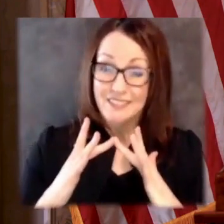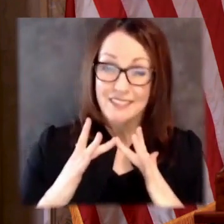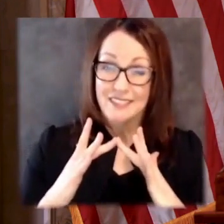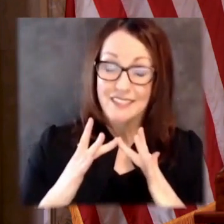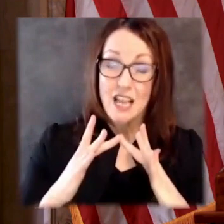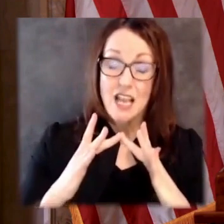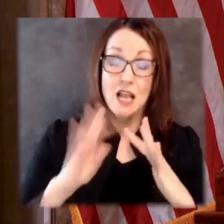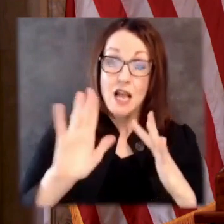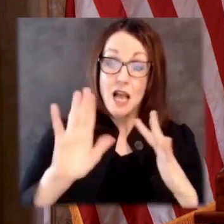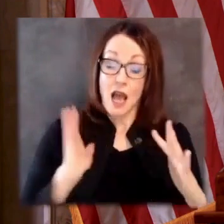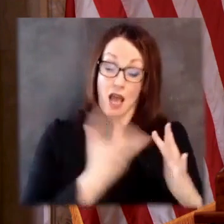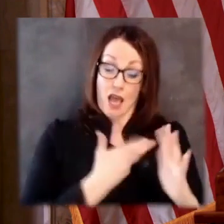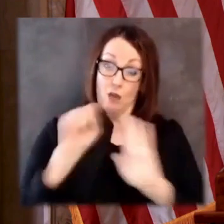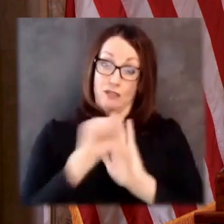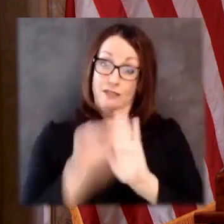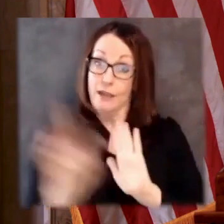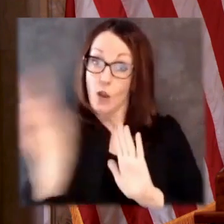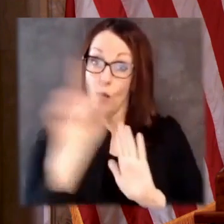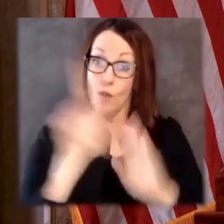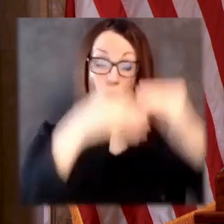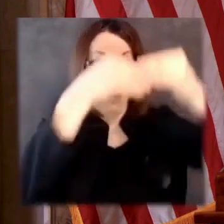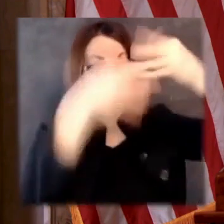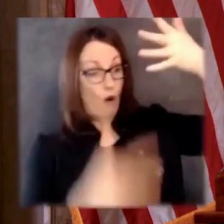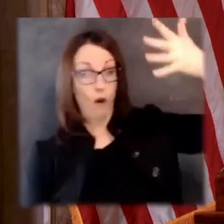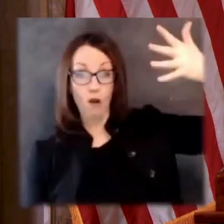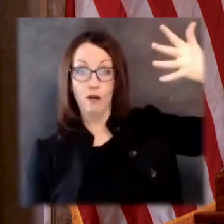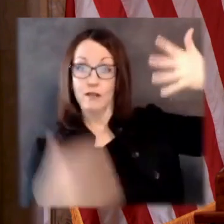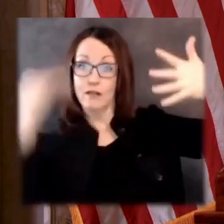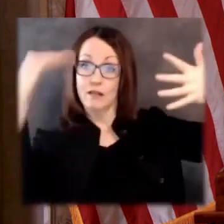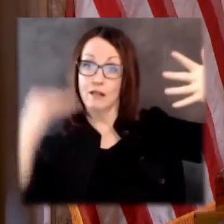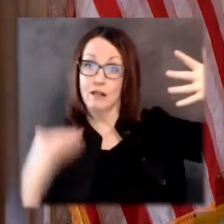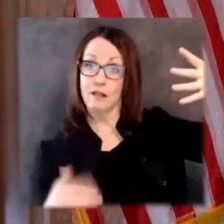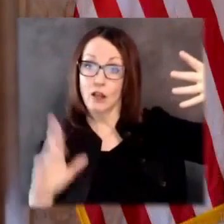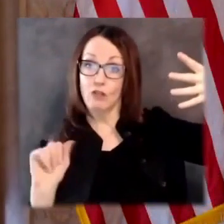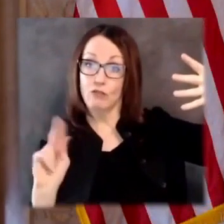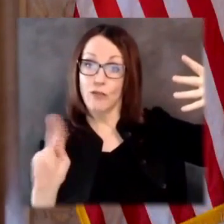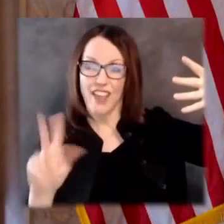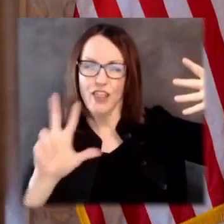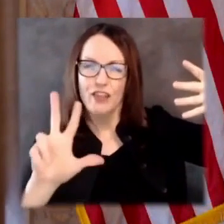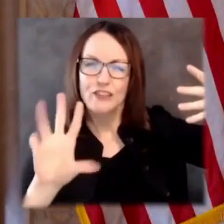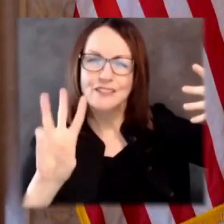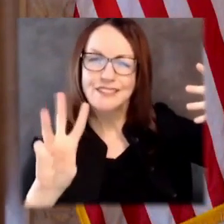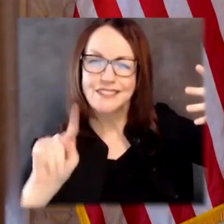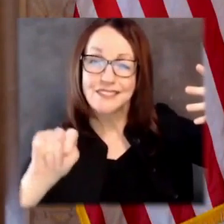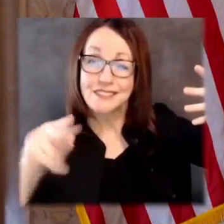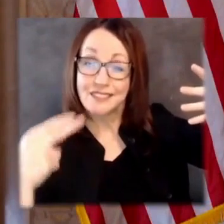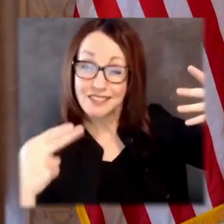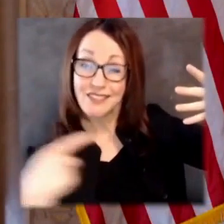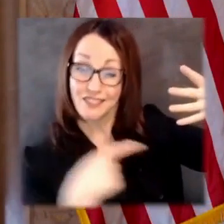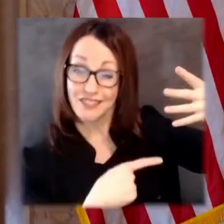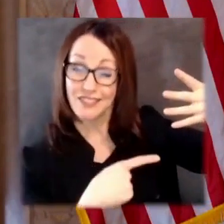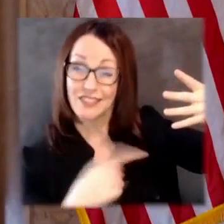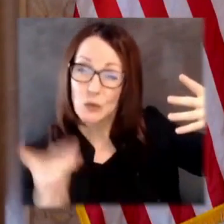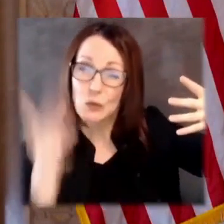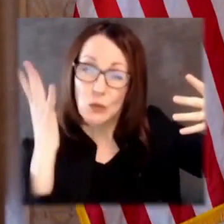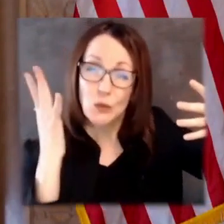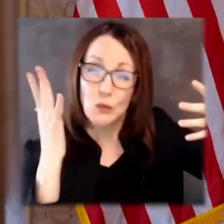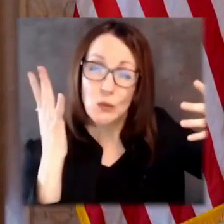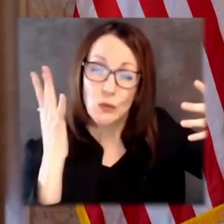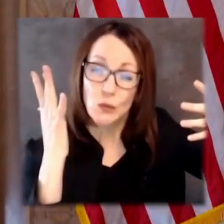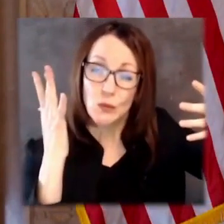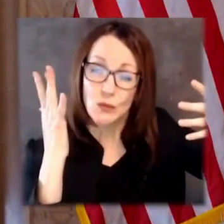ranks 36th in the country for accessibility in rural areas. Earlier this year, our Wisconsin Economic